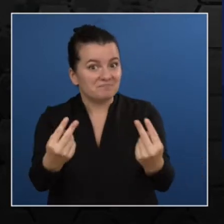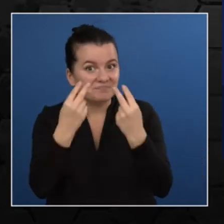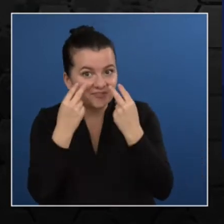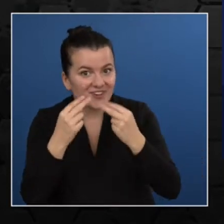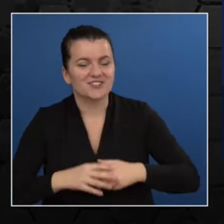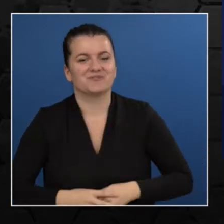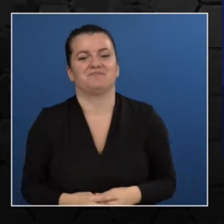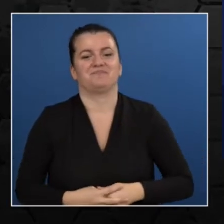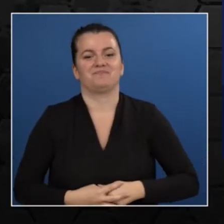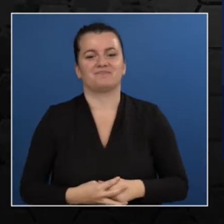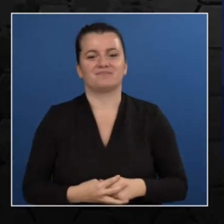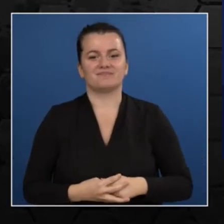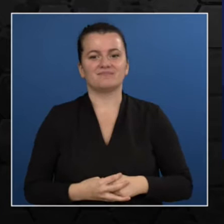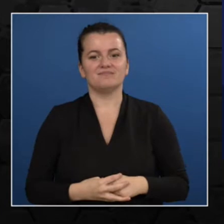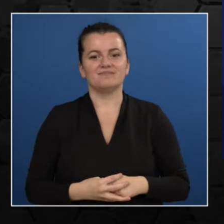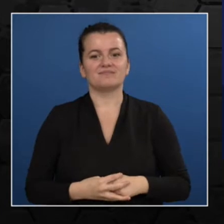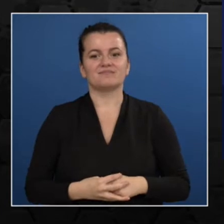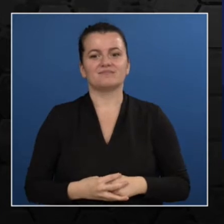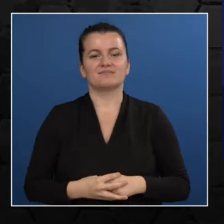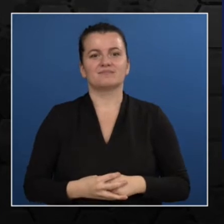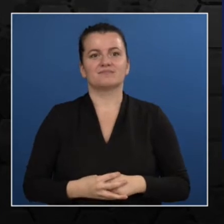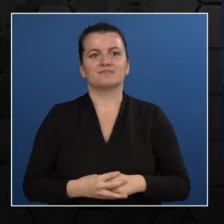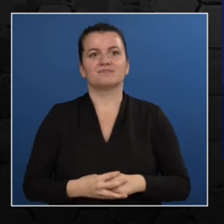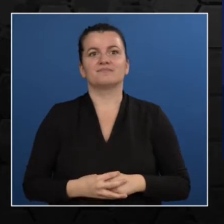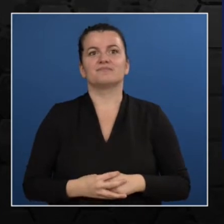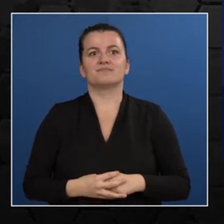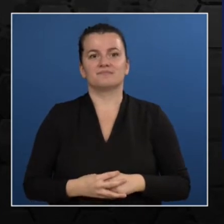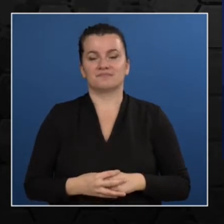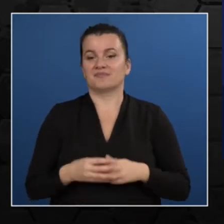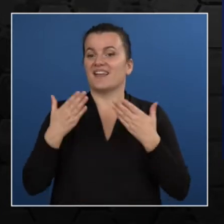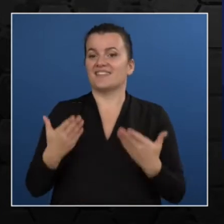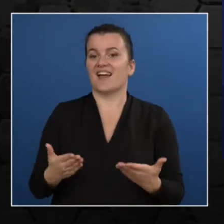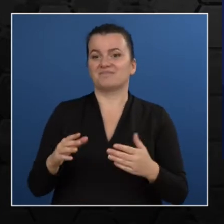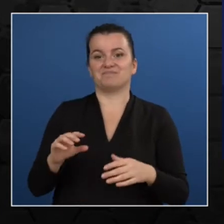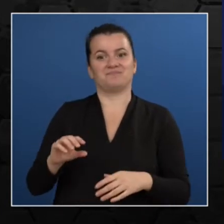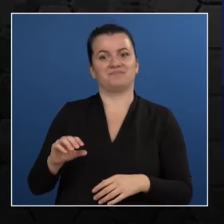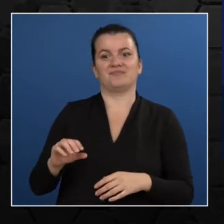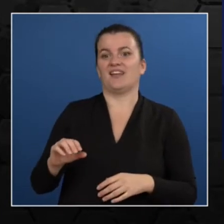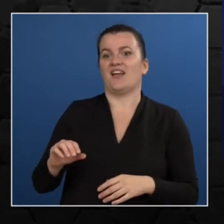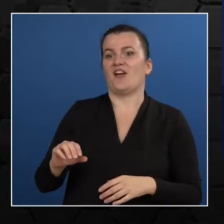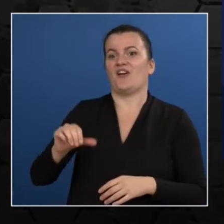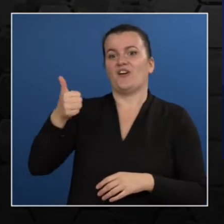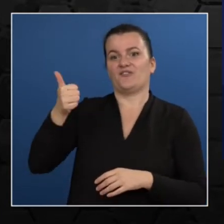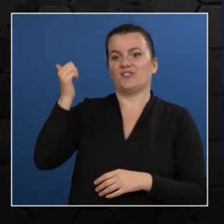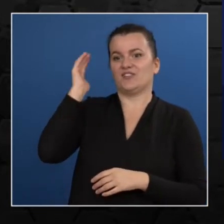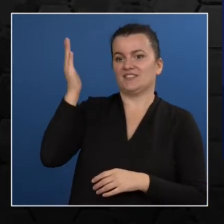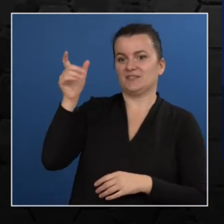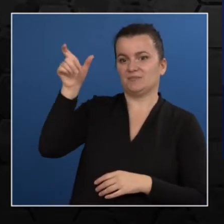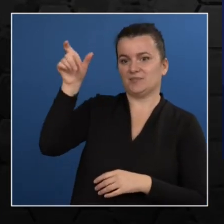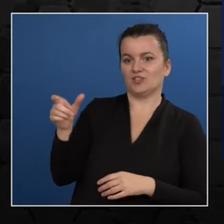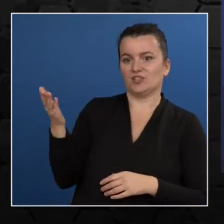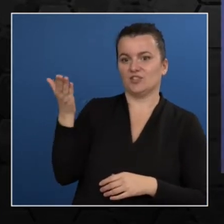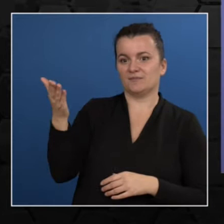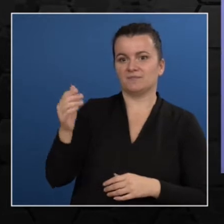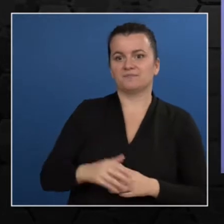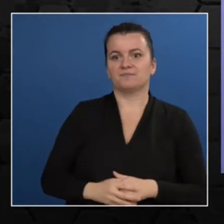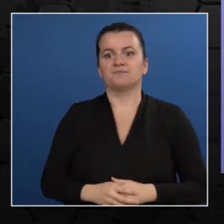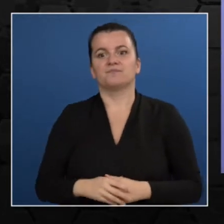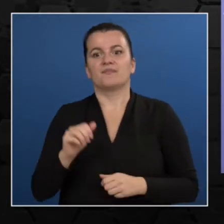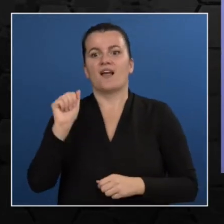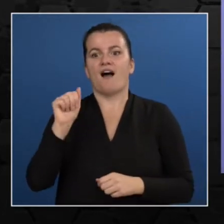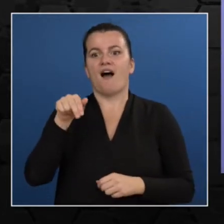invite our very first speaker of the day. She's Anam. Anam is a Microsoft Learn Student Ambassador.